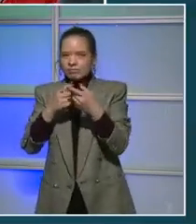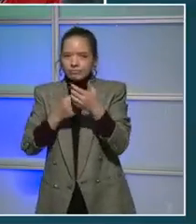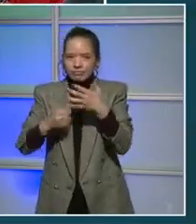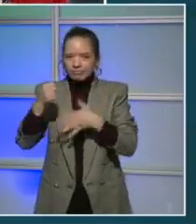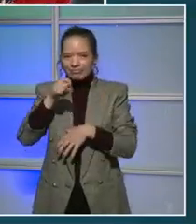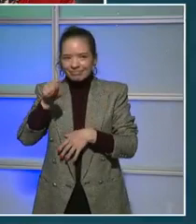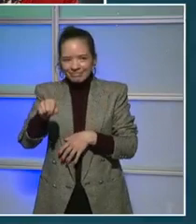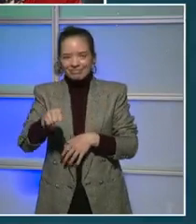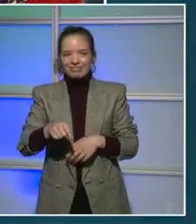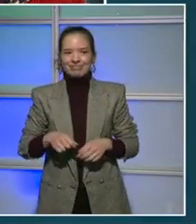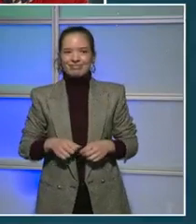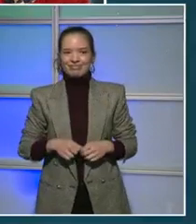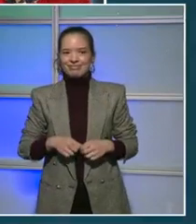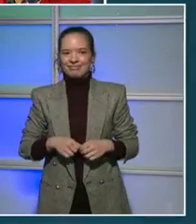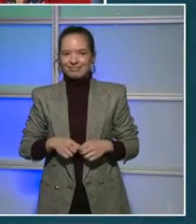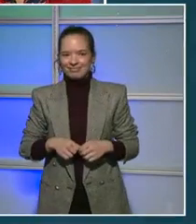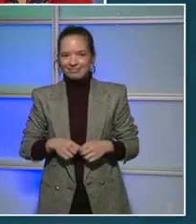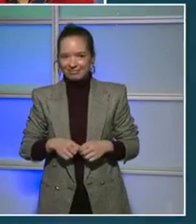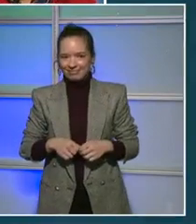Hi, I'm Tiffany.